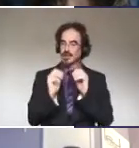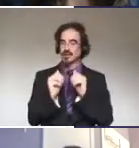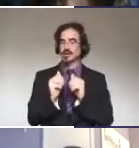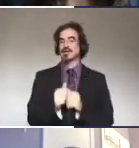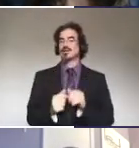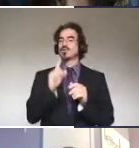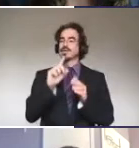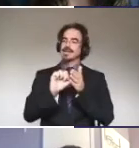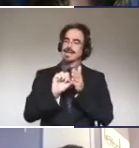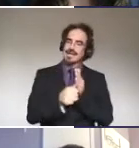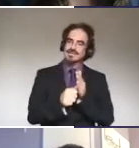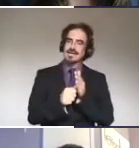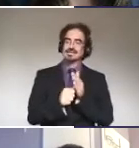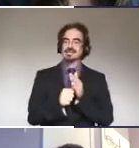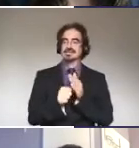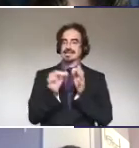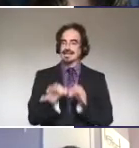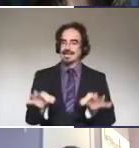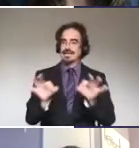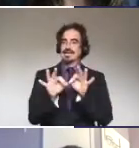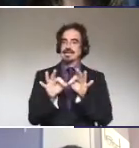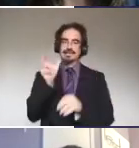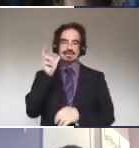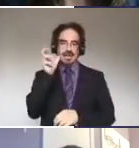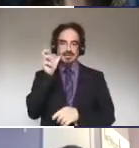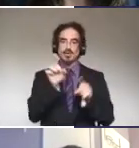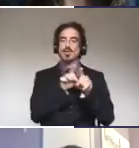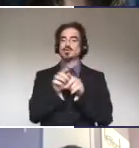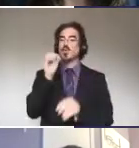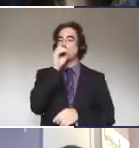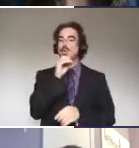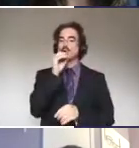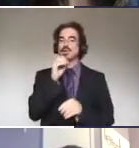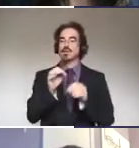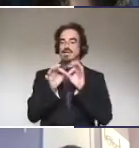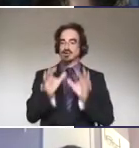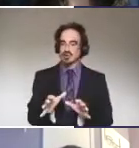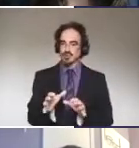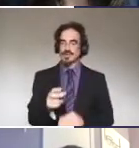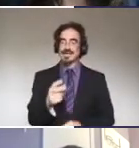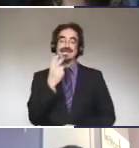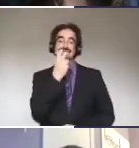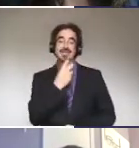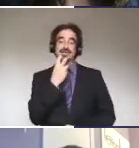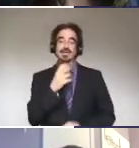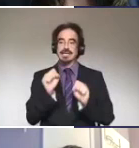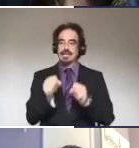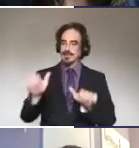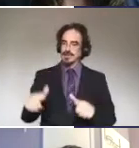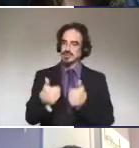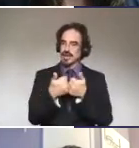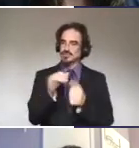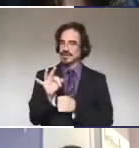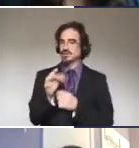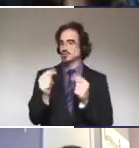key sounds. And there's oral interpreters. We mentioned that speech reading can be difficult when you're trying to read somebody